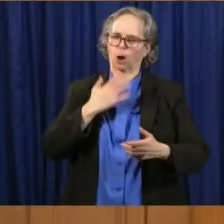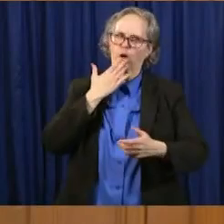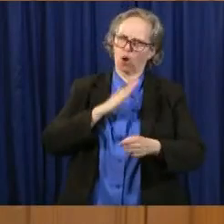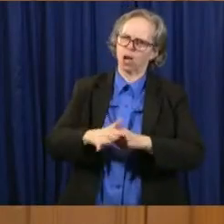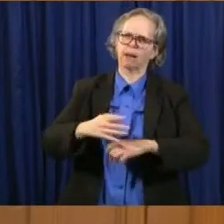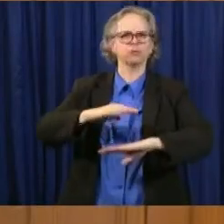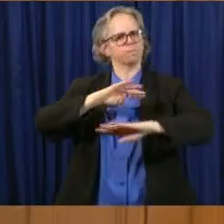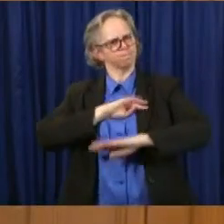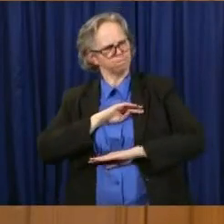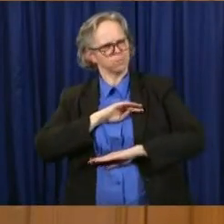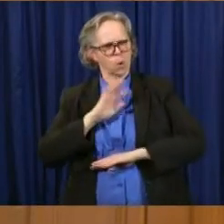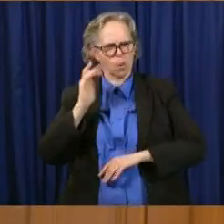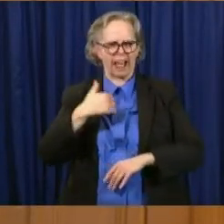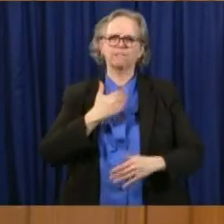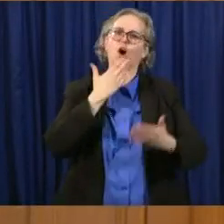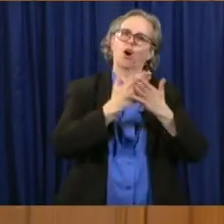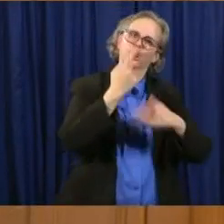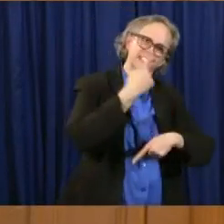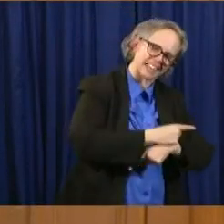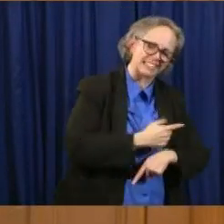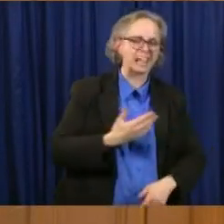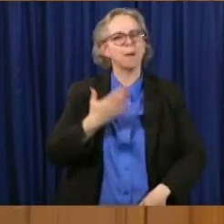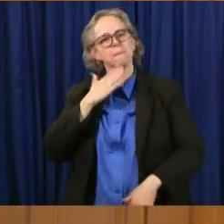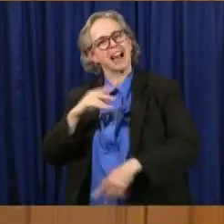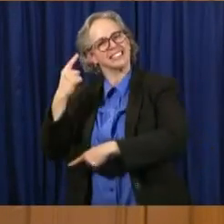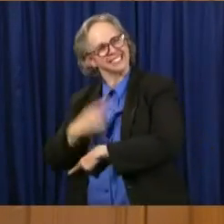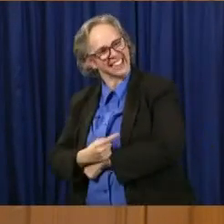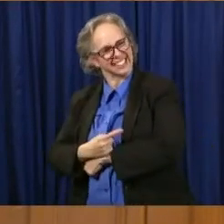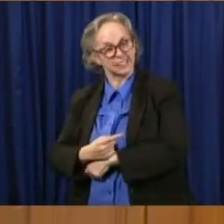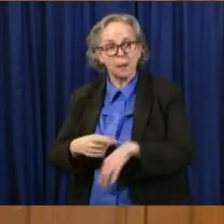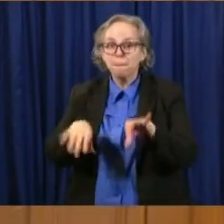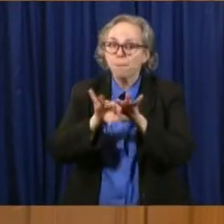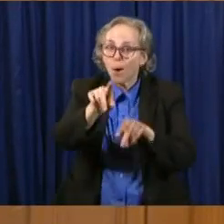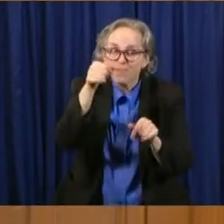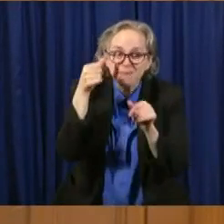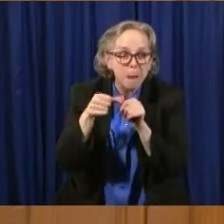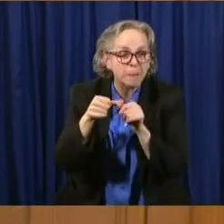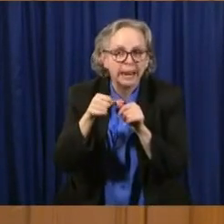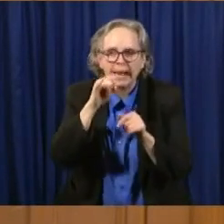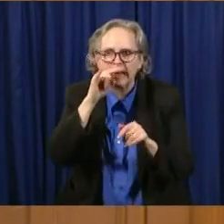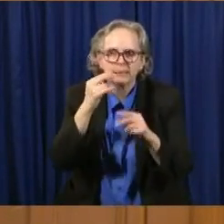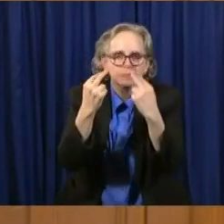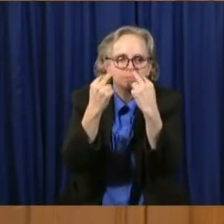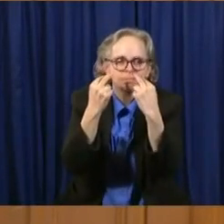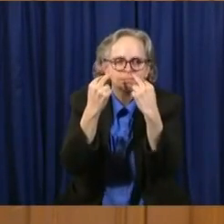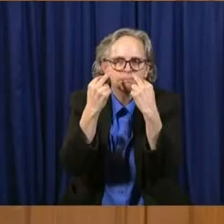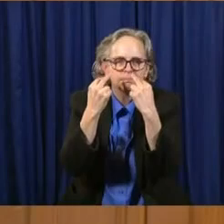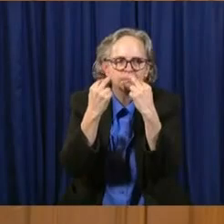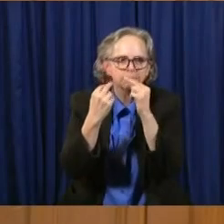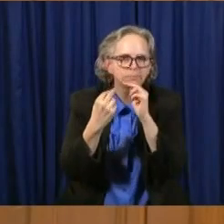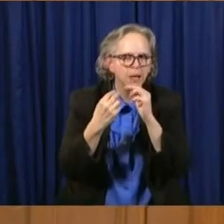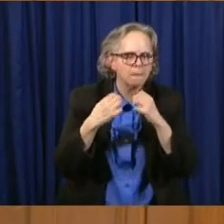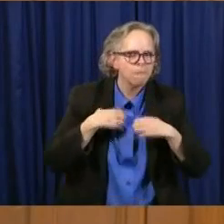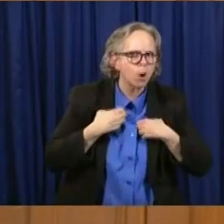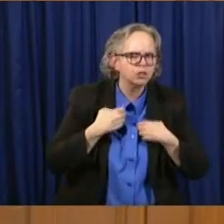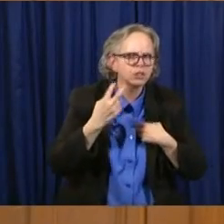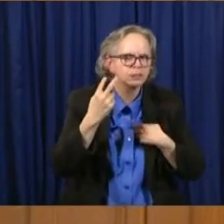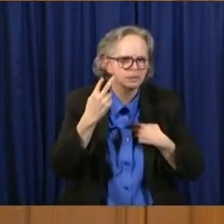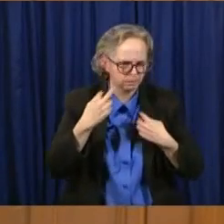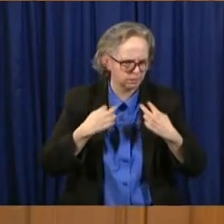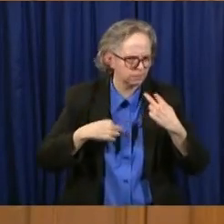kids do pick up on things we say and how we say it. Taking time to be as calm and reassuring as you can.